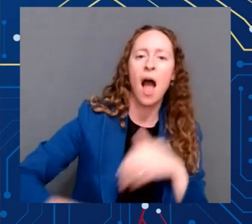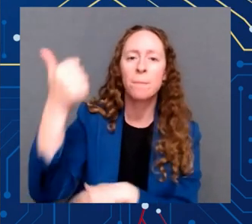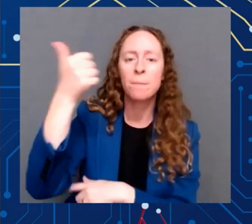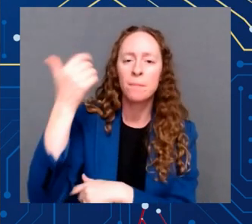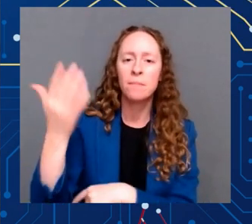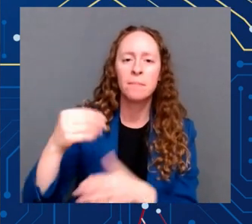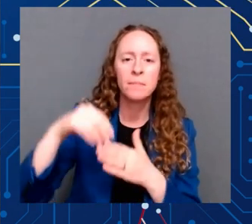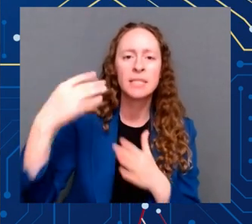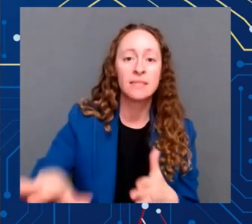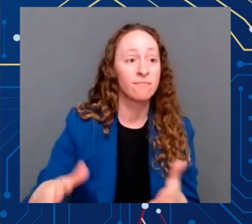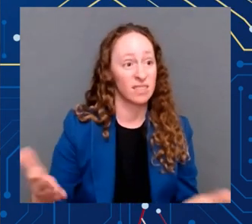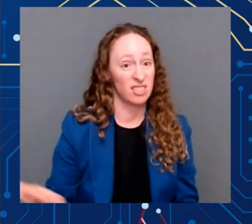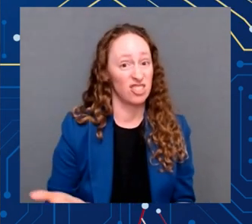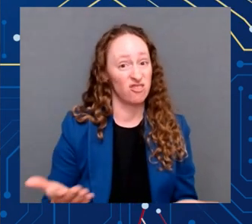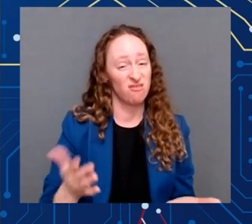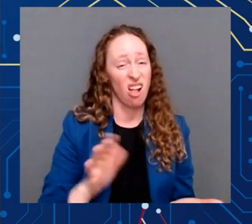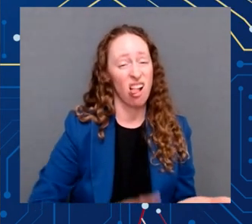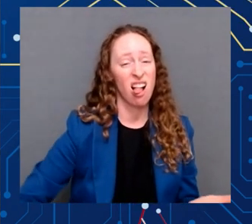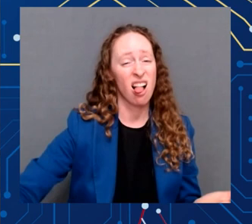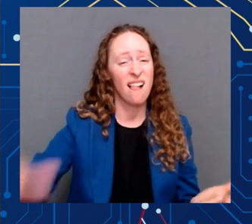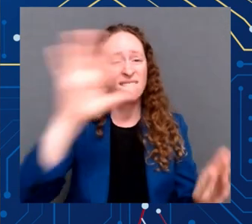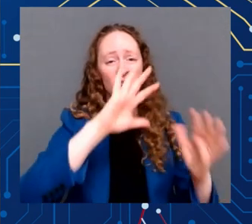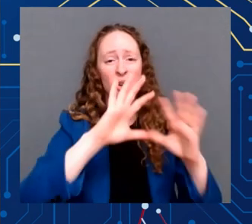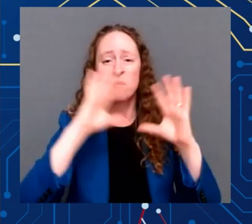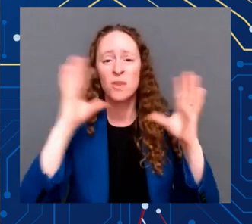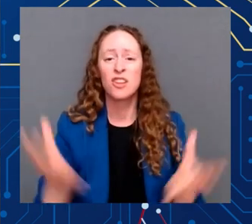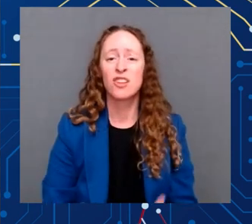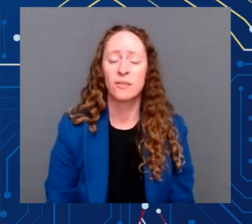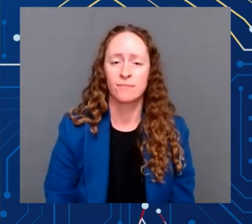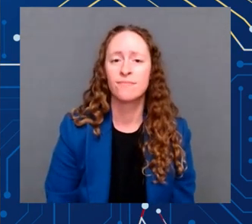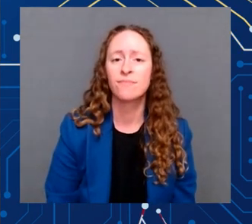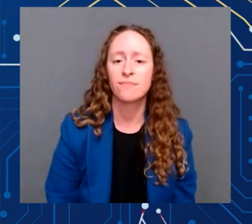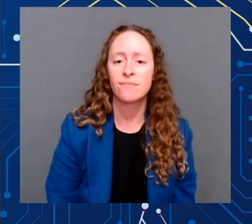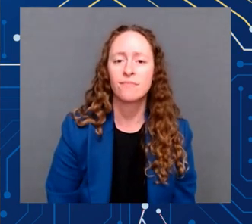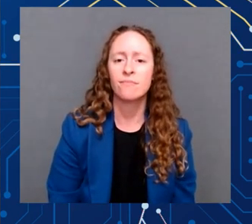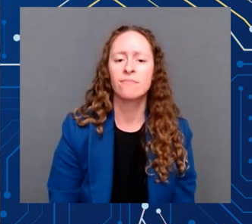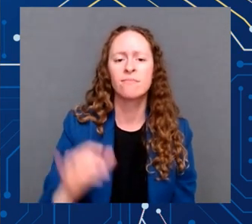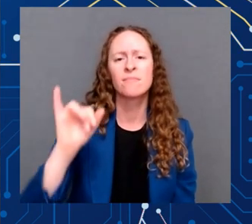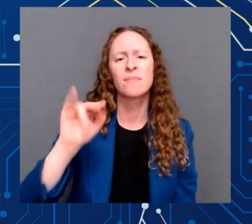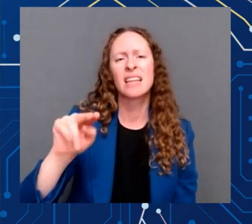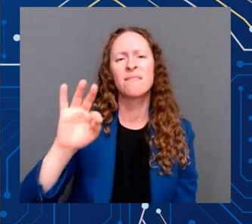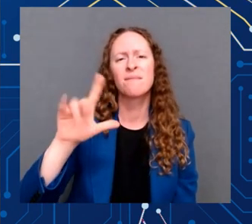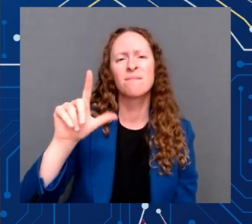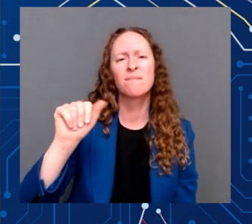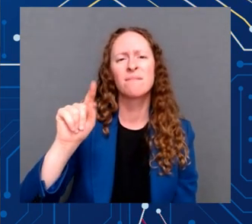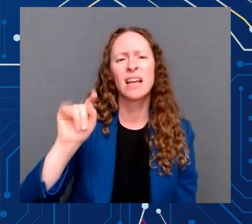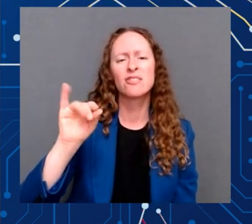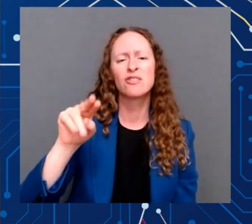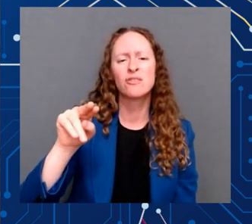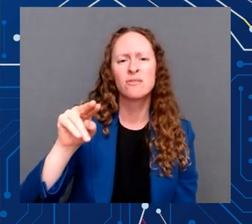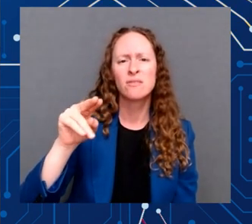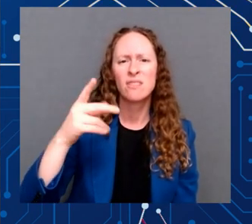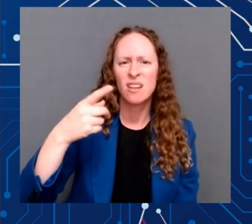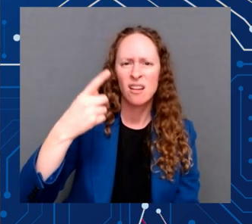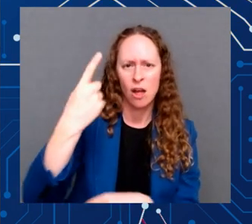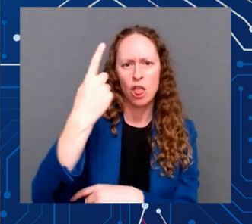was due to the higher price for automobiles — for automobiles — and a shortage of semiconductors.